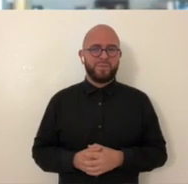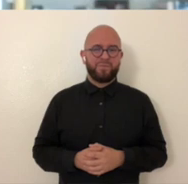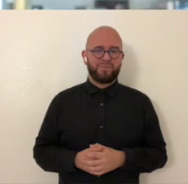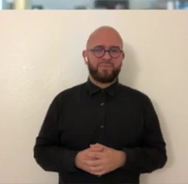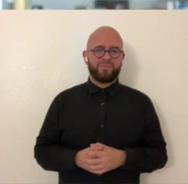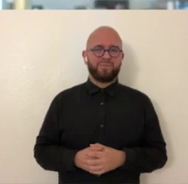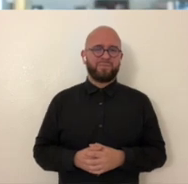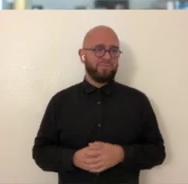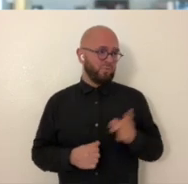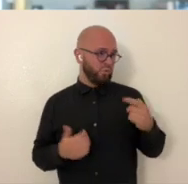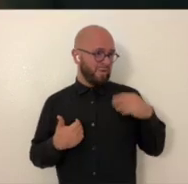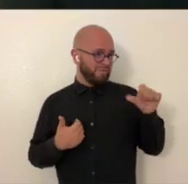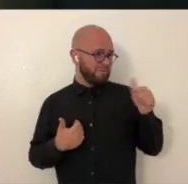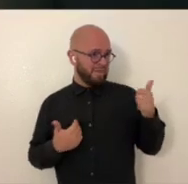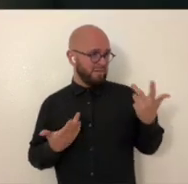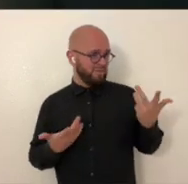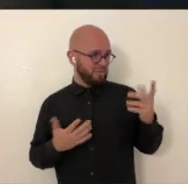for you.